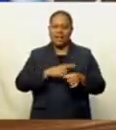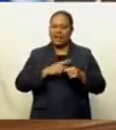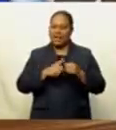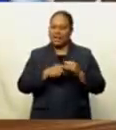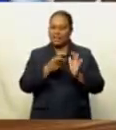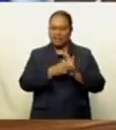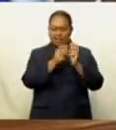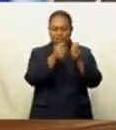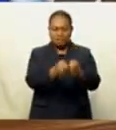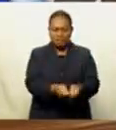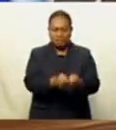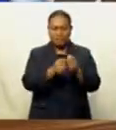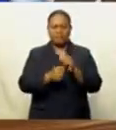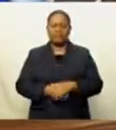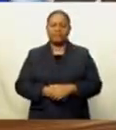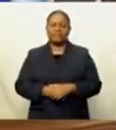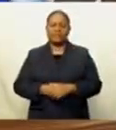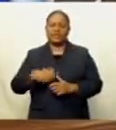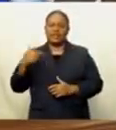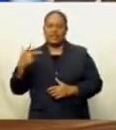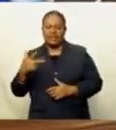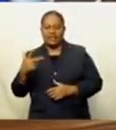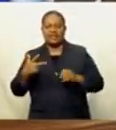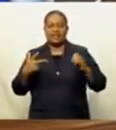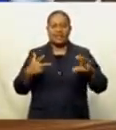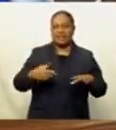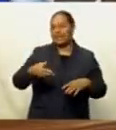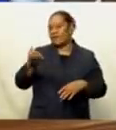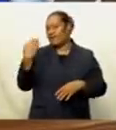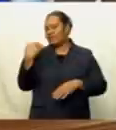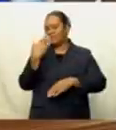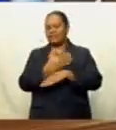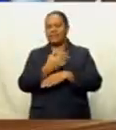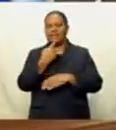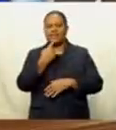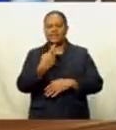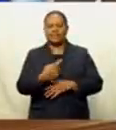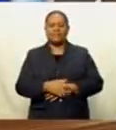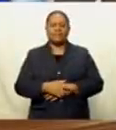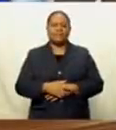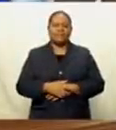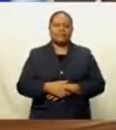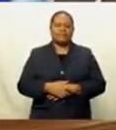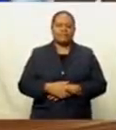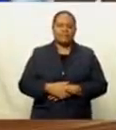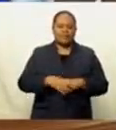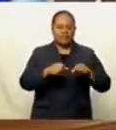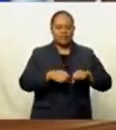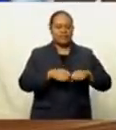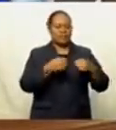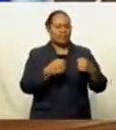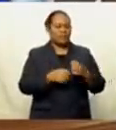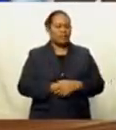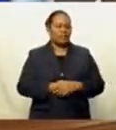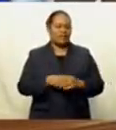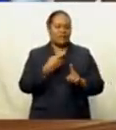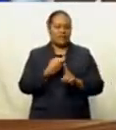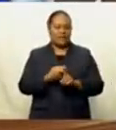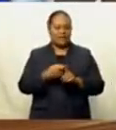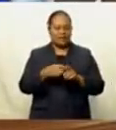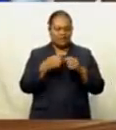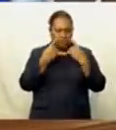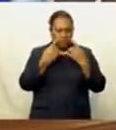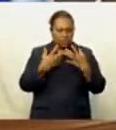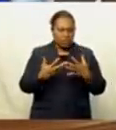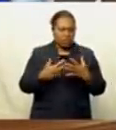as they triumphed over Manly 18-10 last night. Knights had a 12-10 lead at the break, with Saifiti crashing over under the